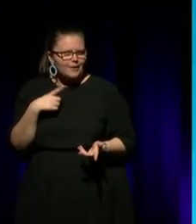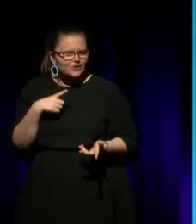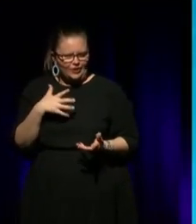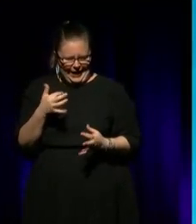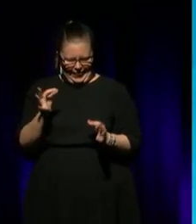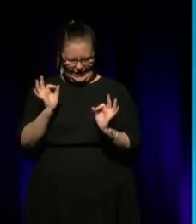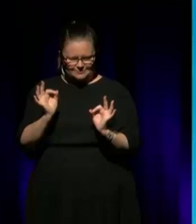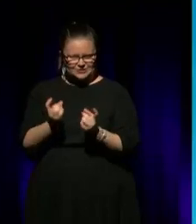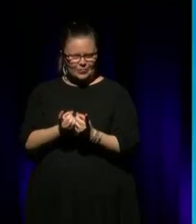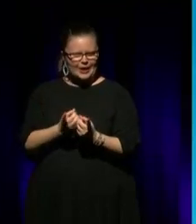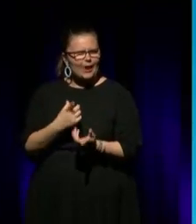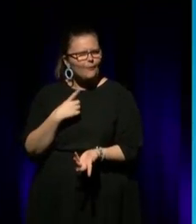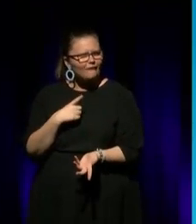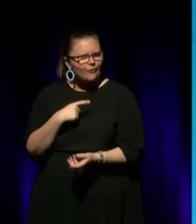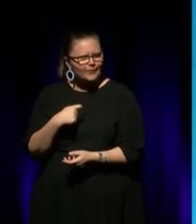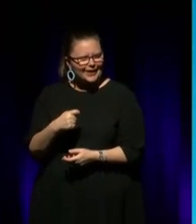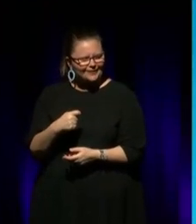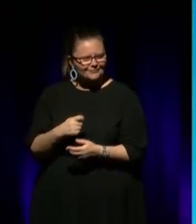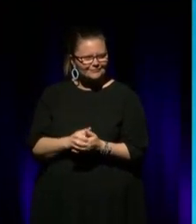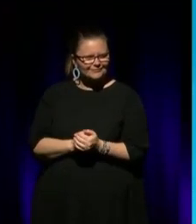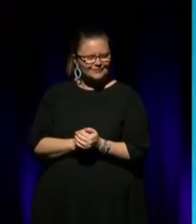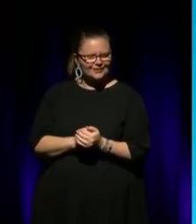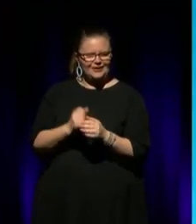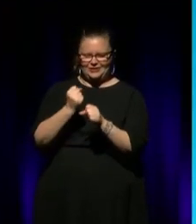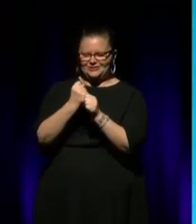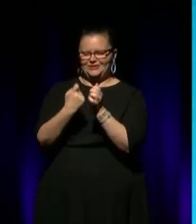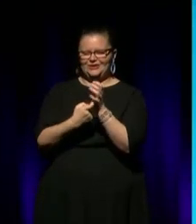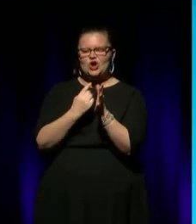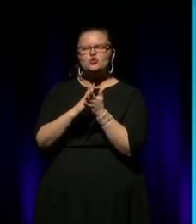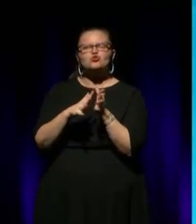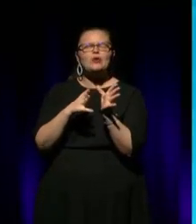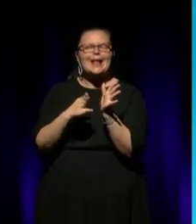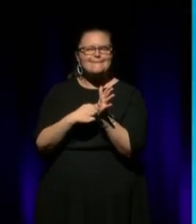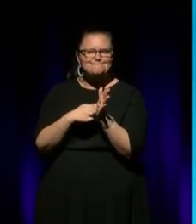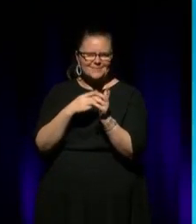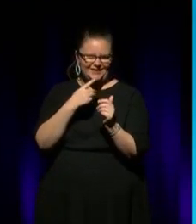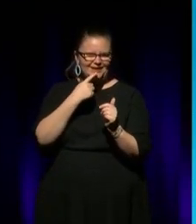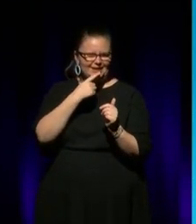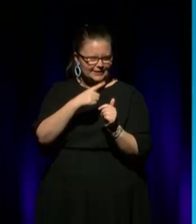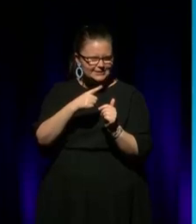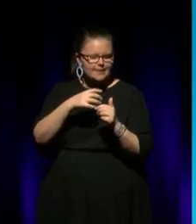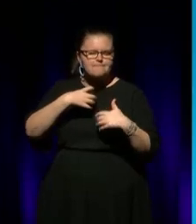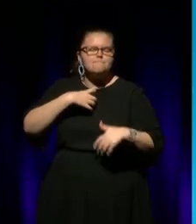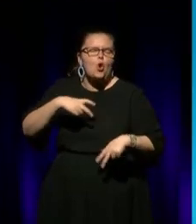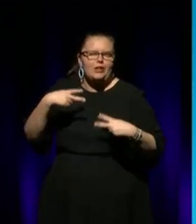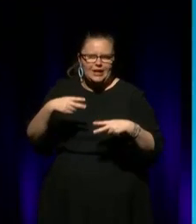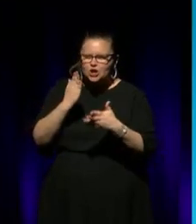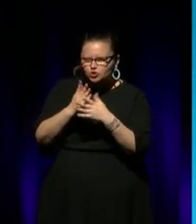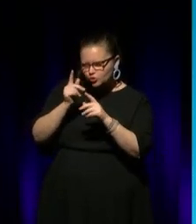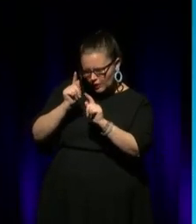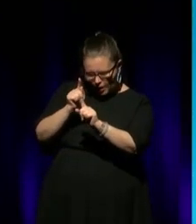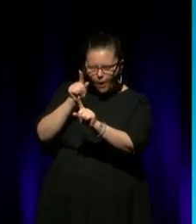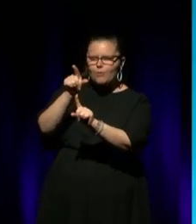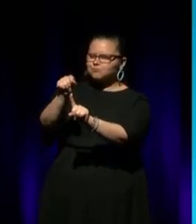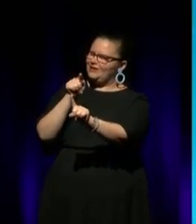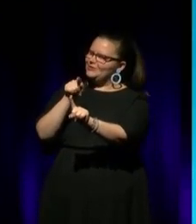something? I couldn't tell. Graham Murphy did say that you were more than a dancer. He obviously spotted and identified your capacity